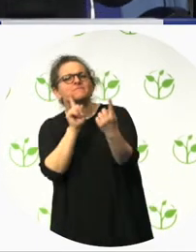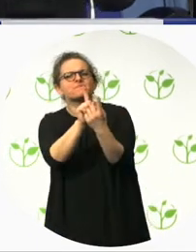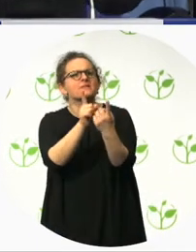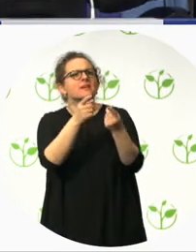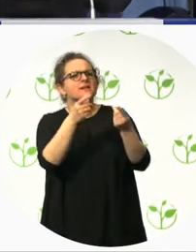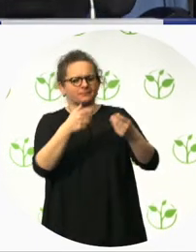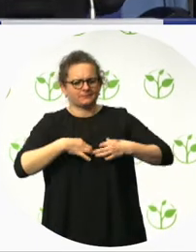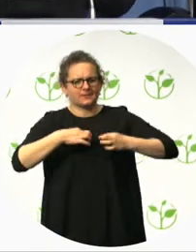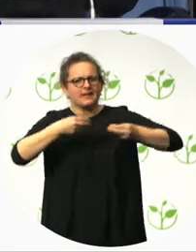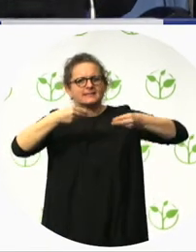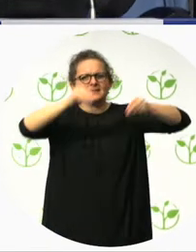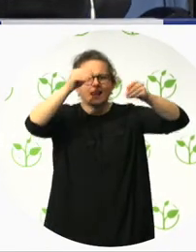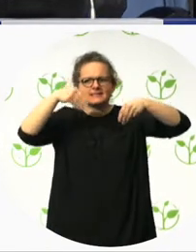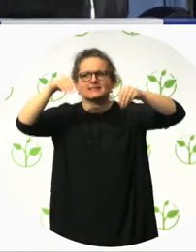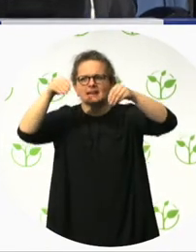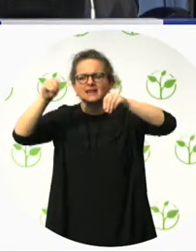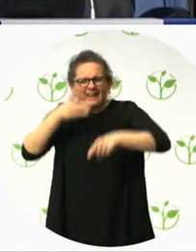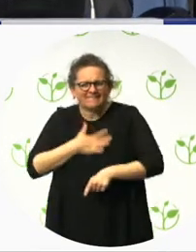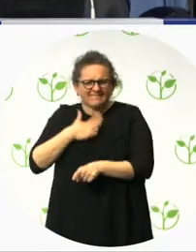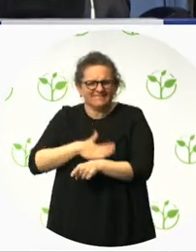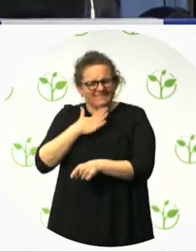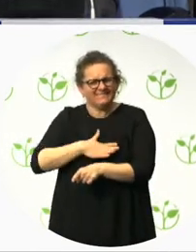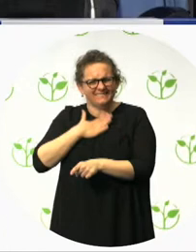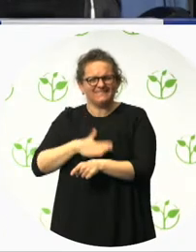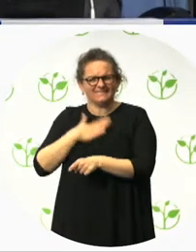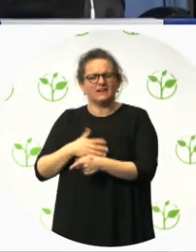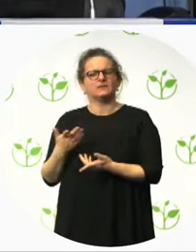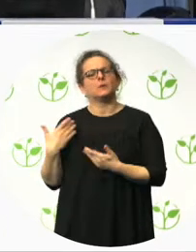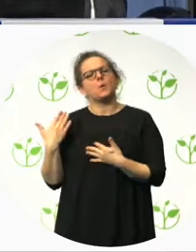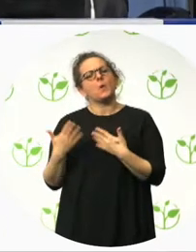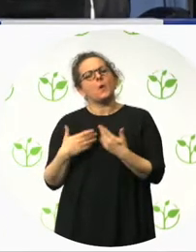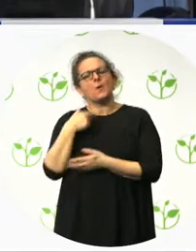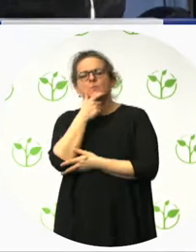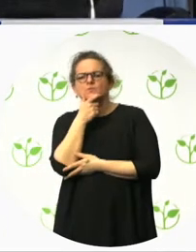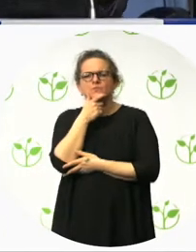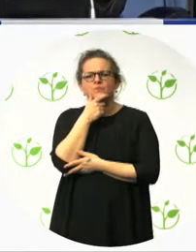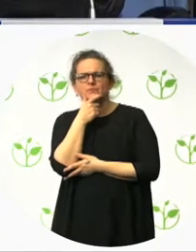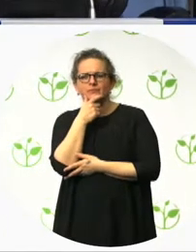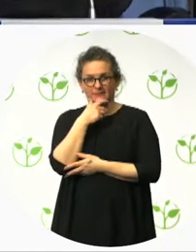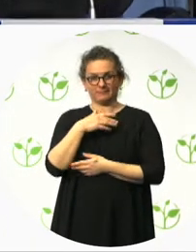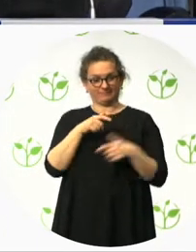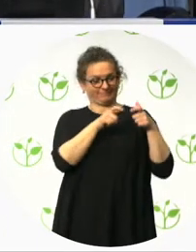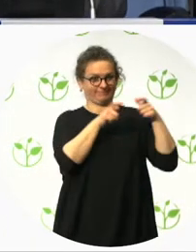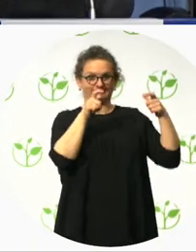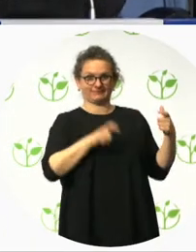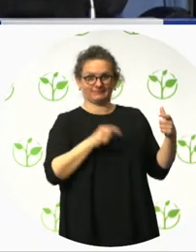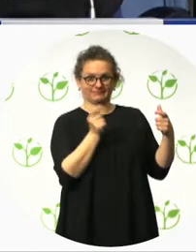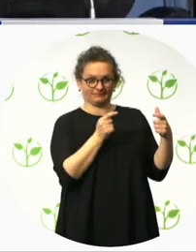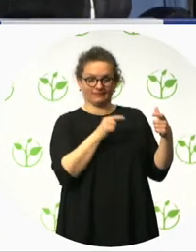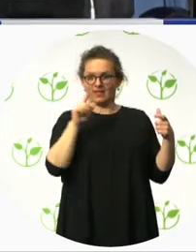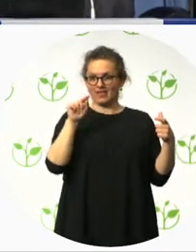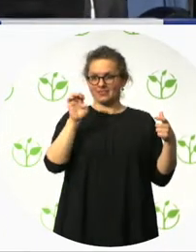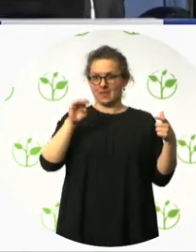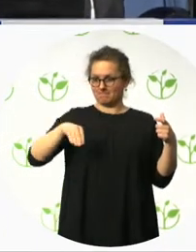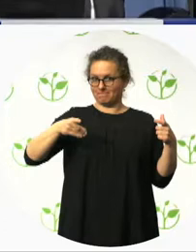the proper training, she was able to be hired by Tempe in 2010. And, when we interviewed her, when I interviewed her